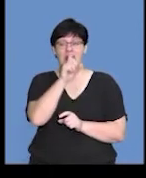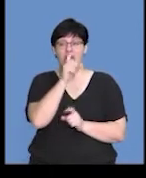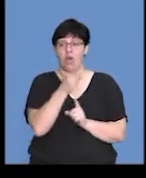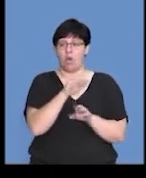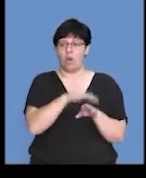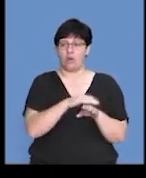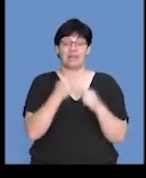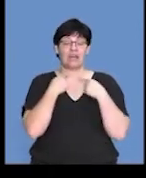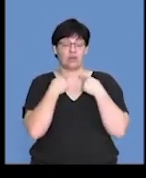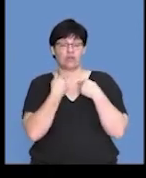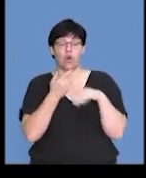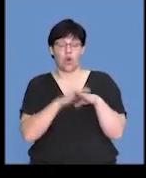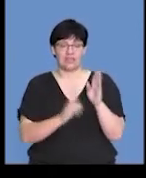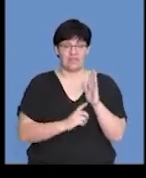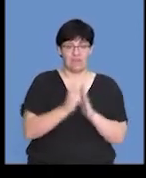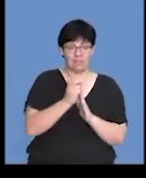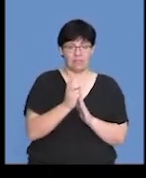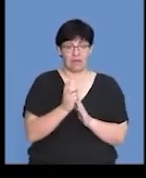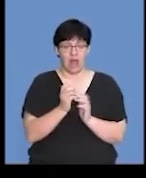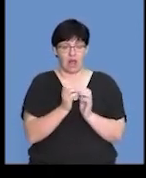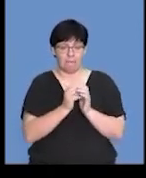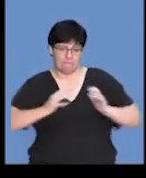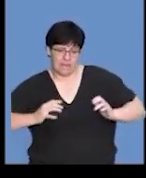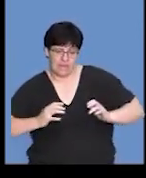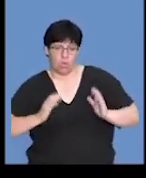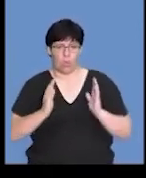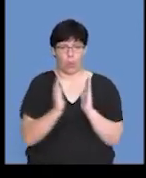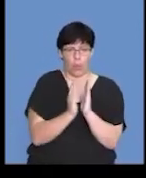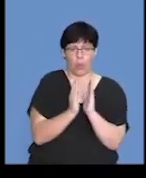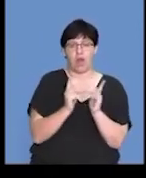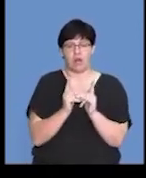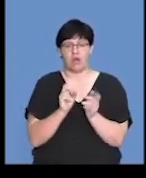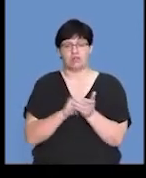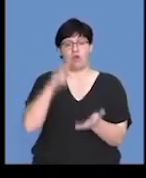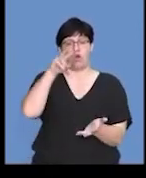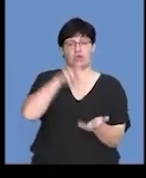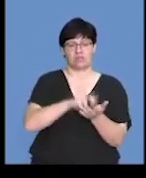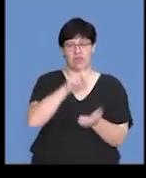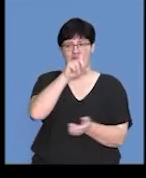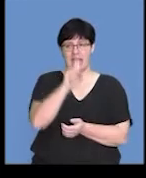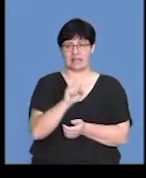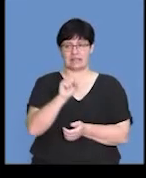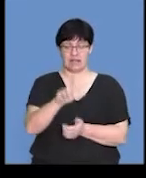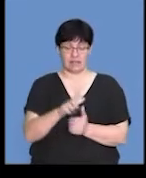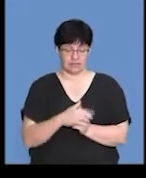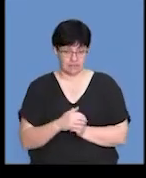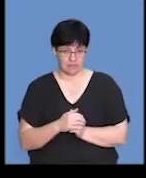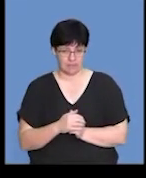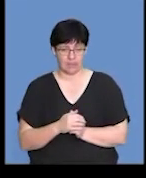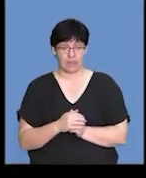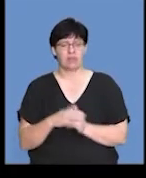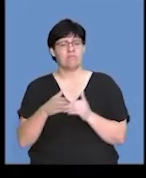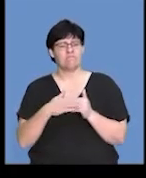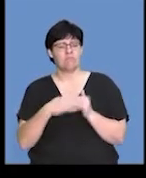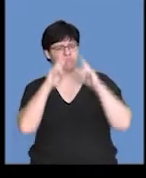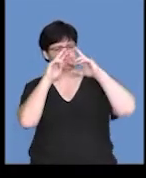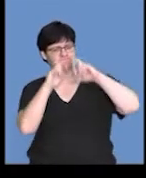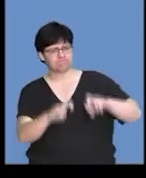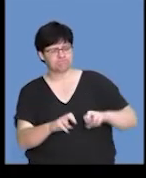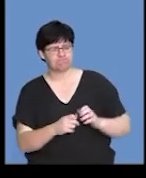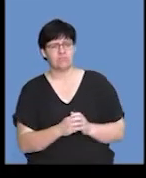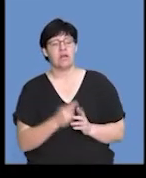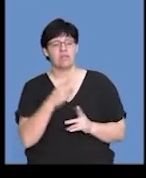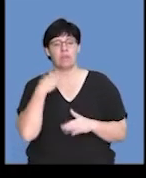on the development and the body mass of frog species xenopus laevis. Okay. Let's read further into this experiment.